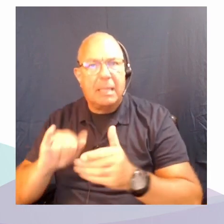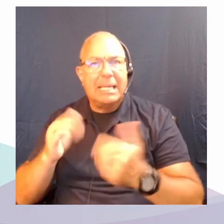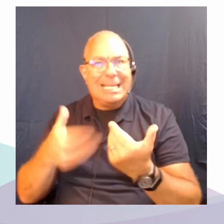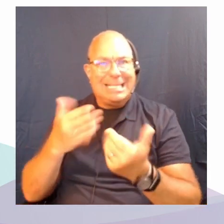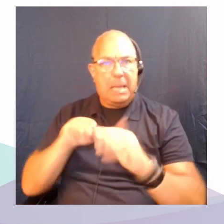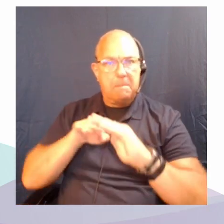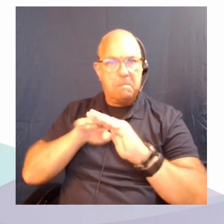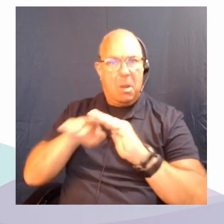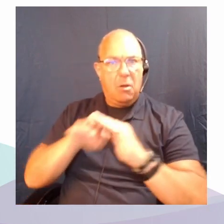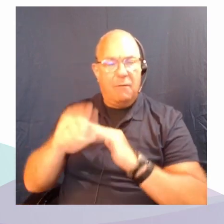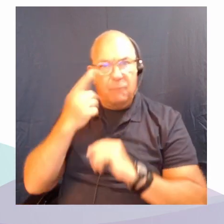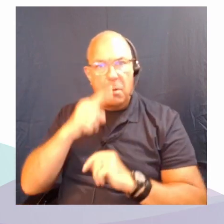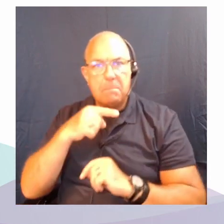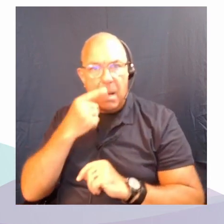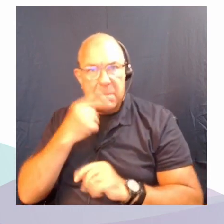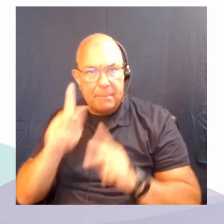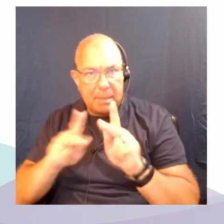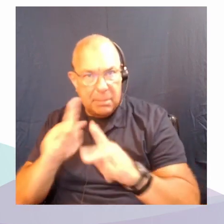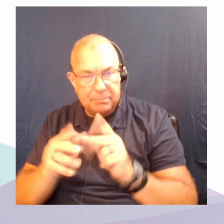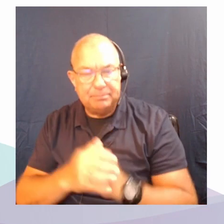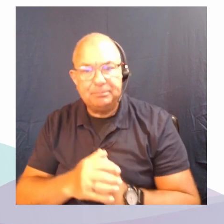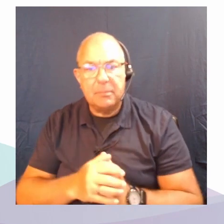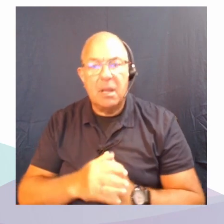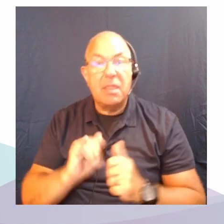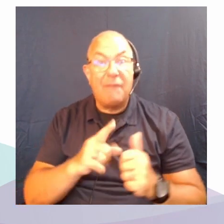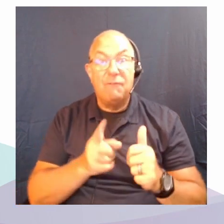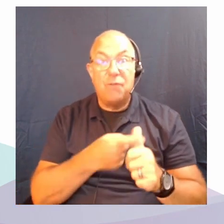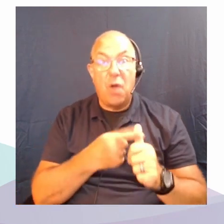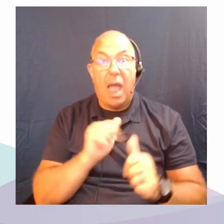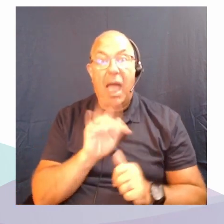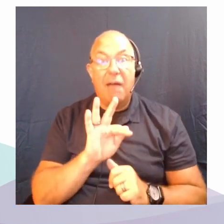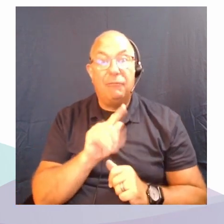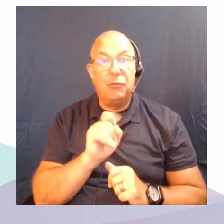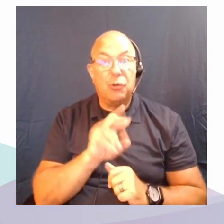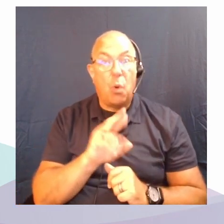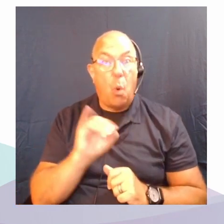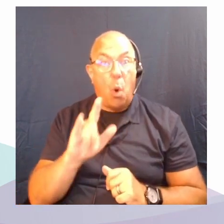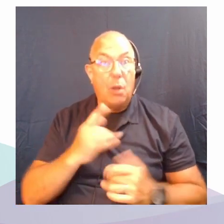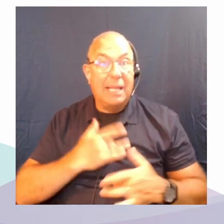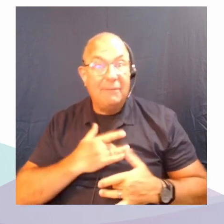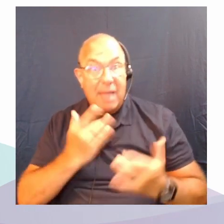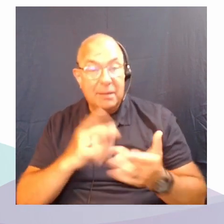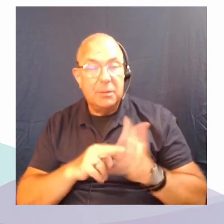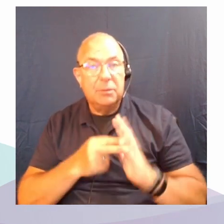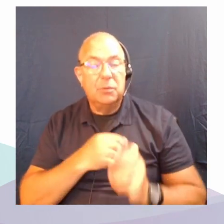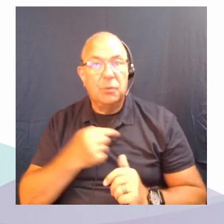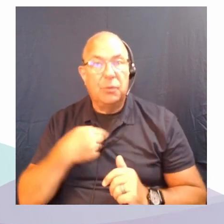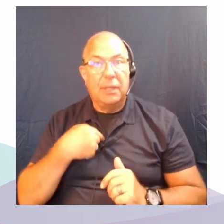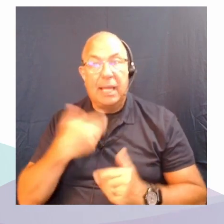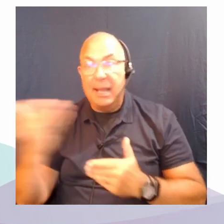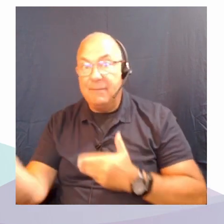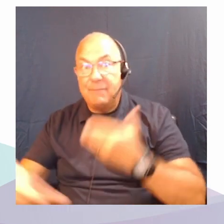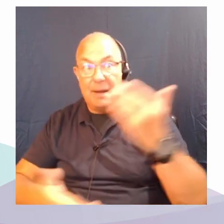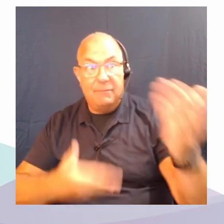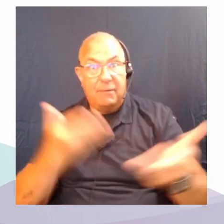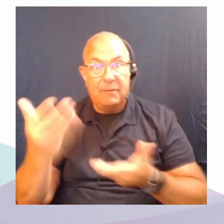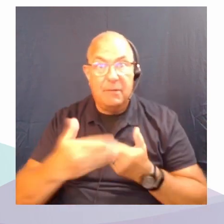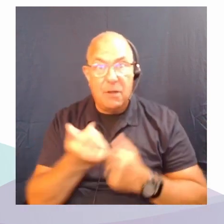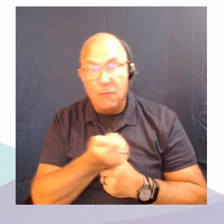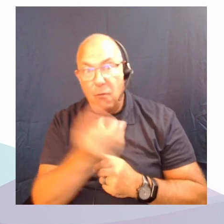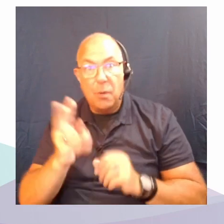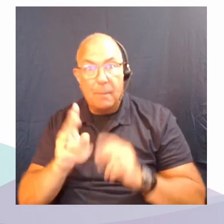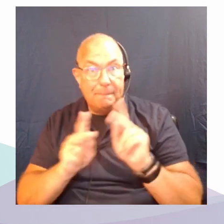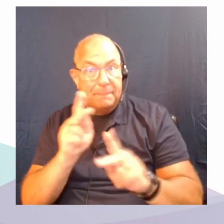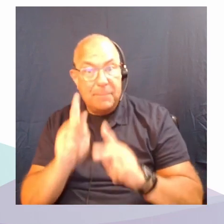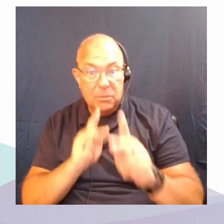so when we did that first after oil event we not only invited a number of people to write